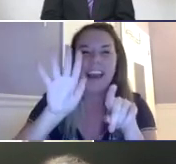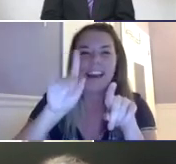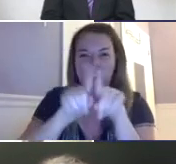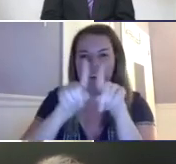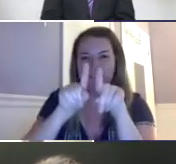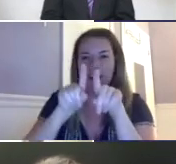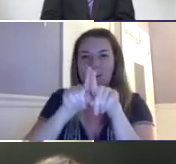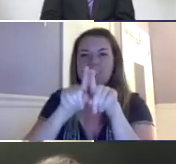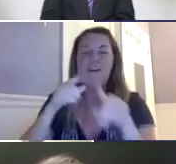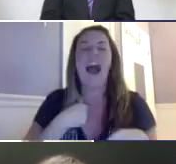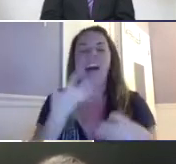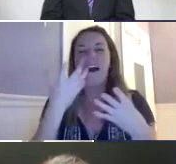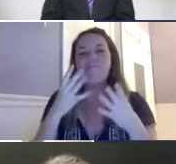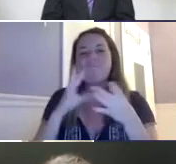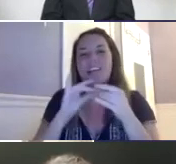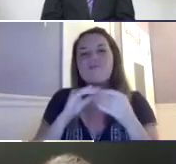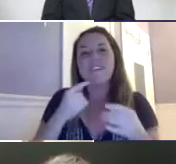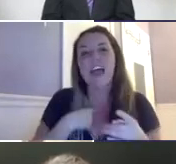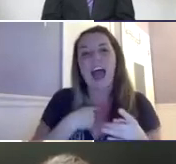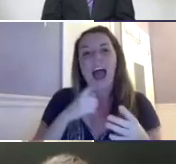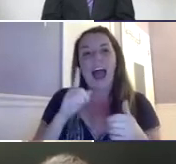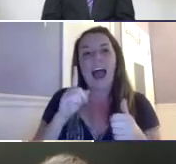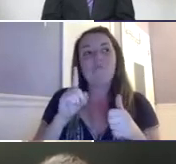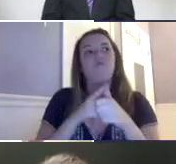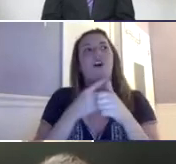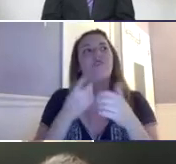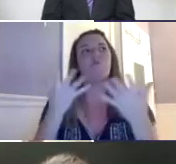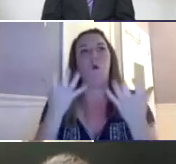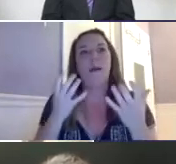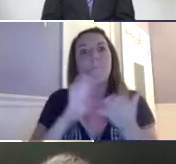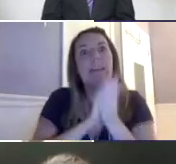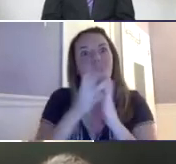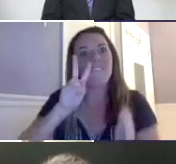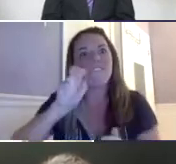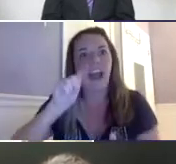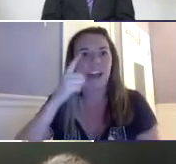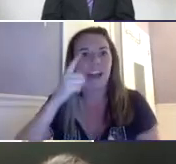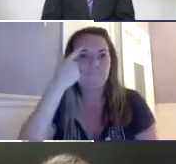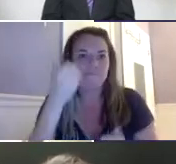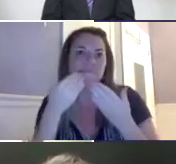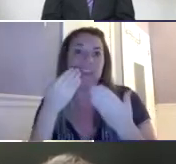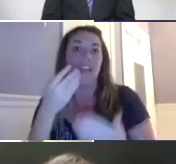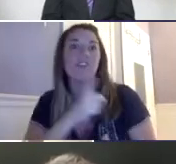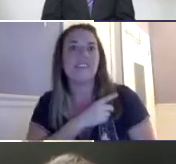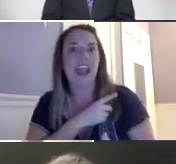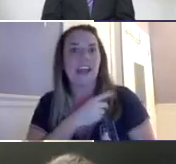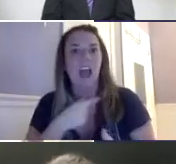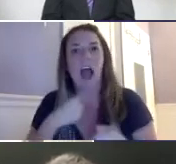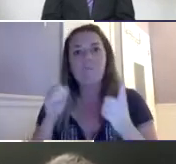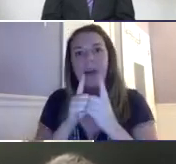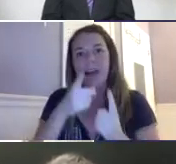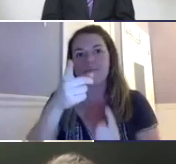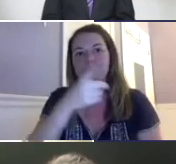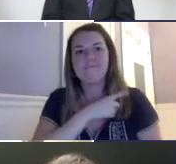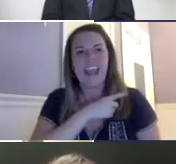Oh, also, also really quick. I wanted to mention, I first wanted to become a vet because,